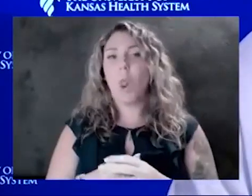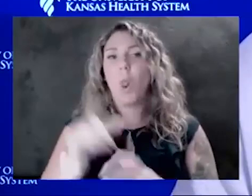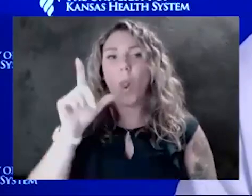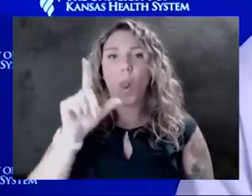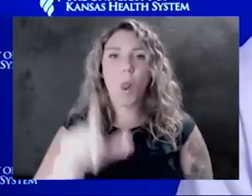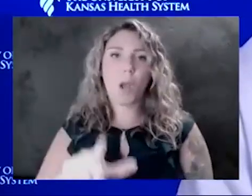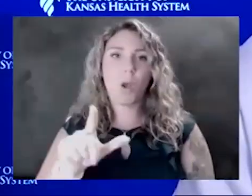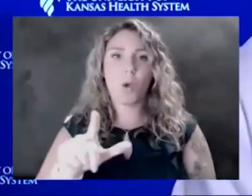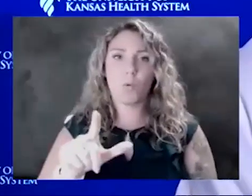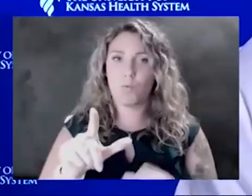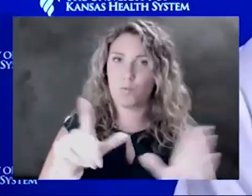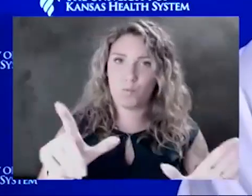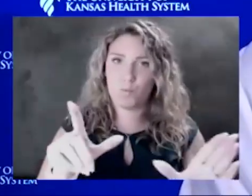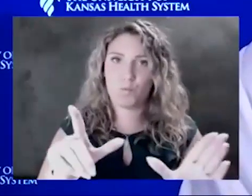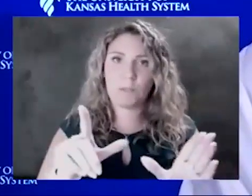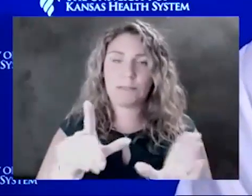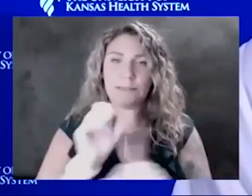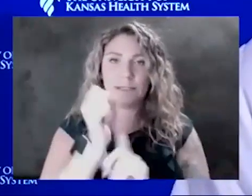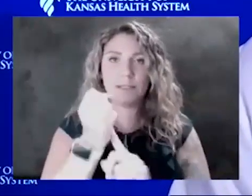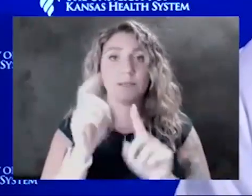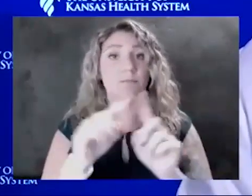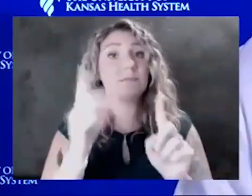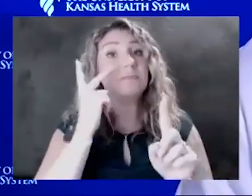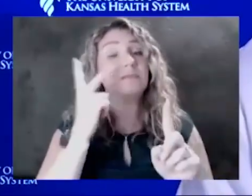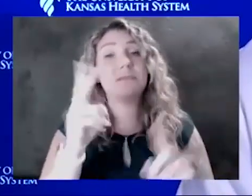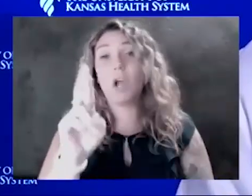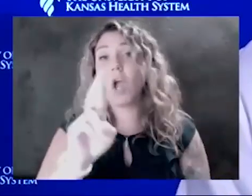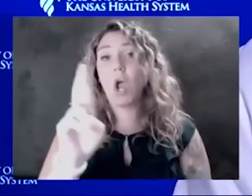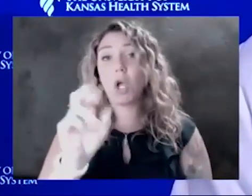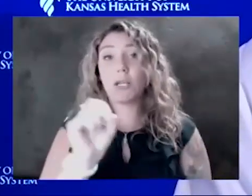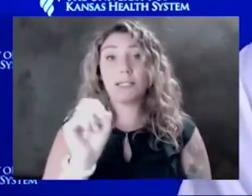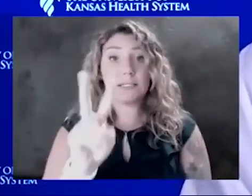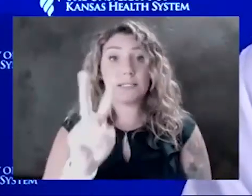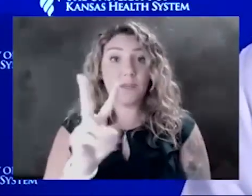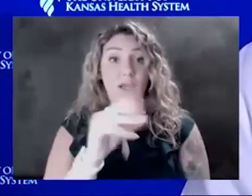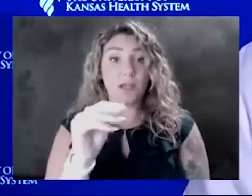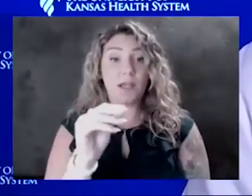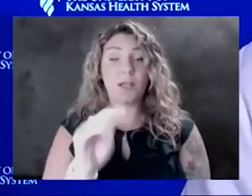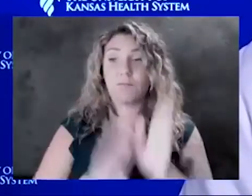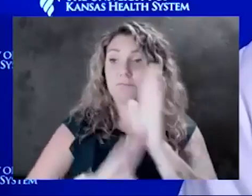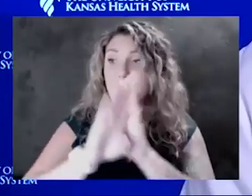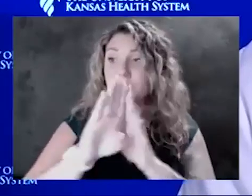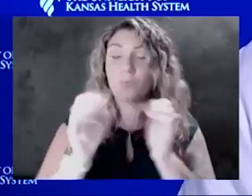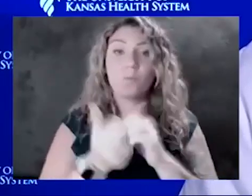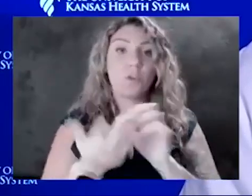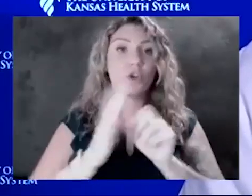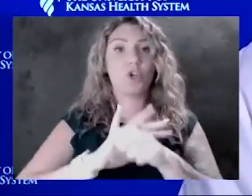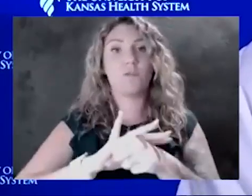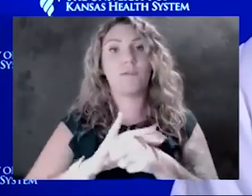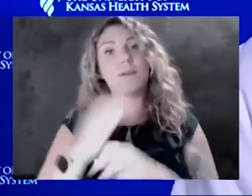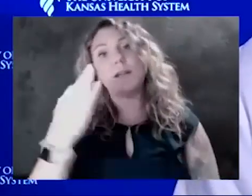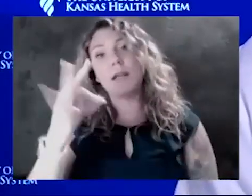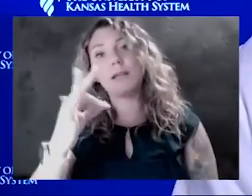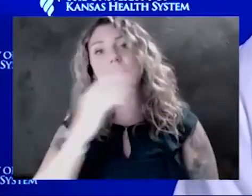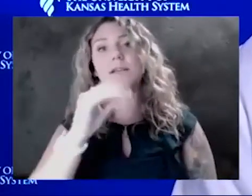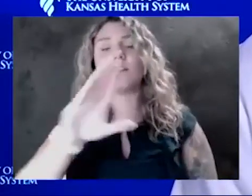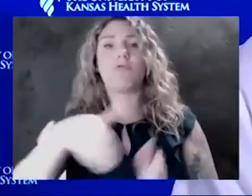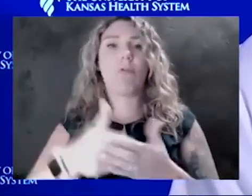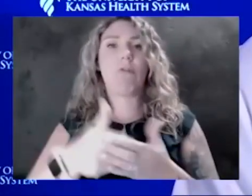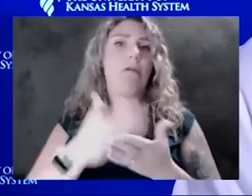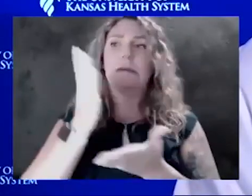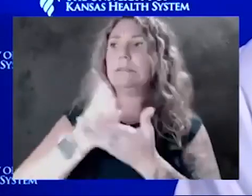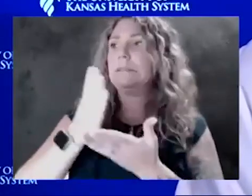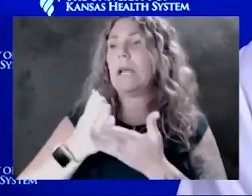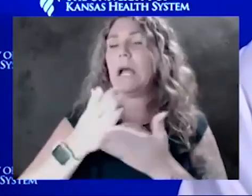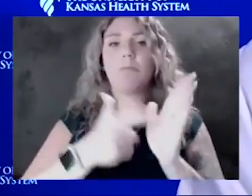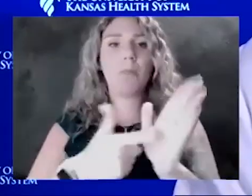as we have seen with RSV, with the surge in coronavirus, with the lifting of all these mandates and restrictions, it could certainly surge